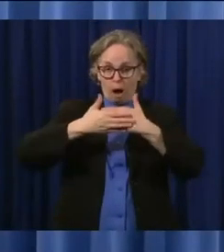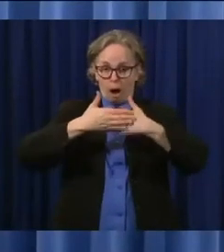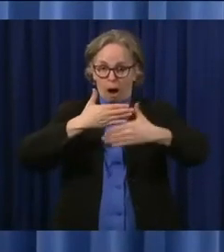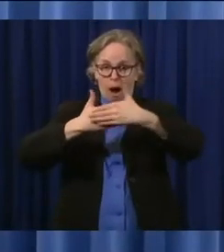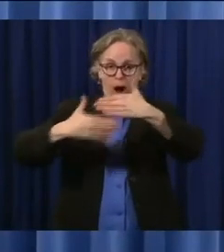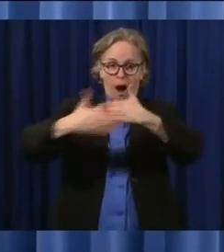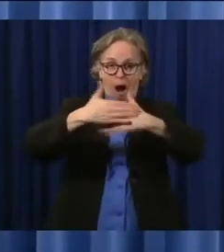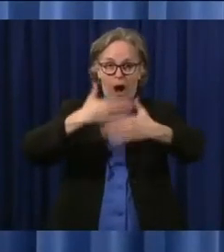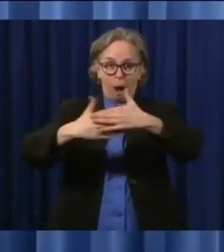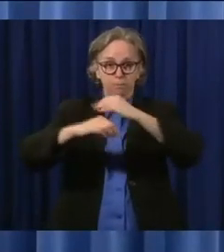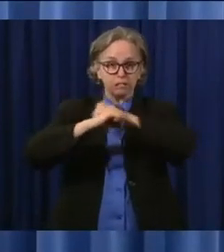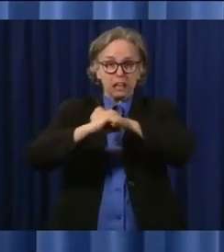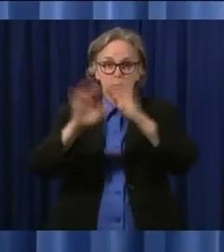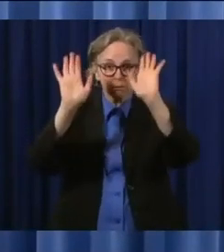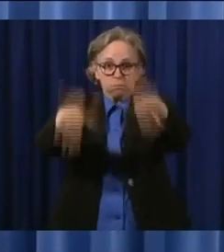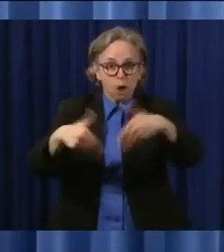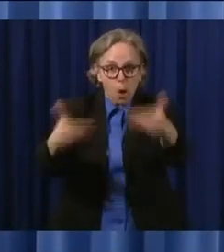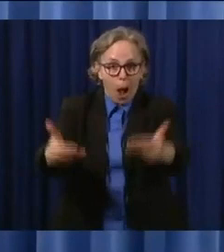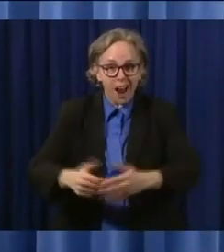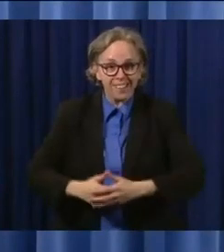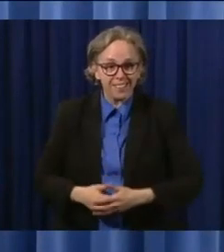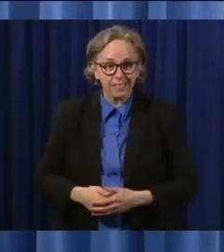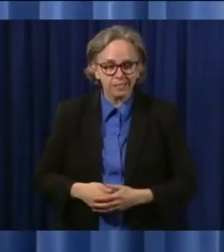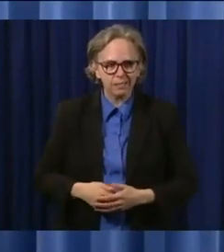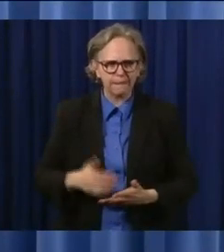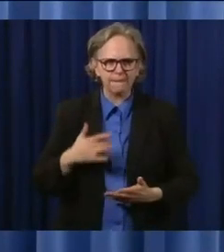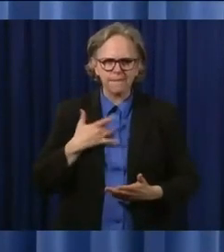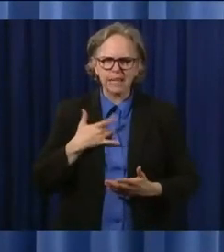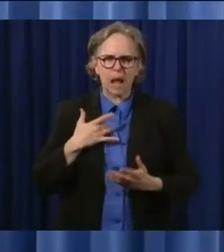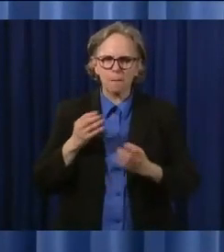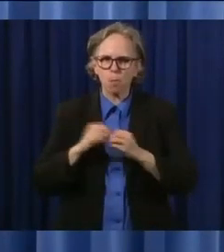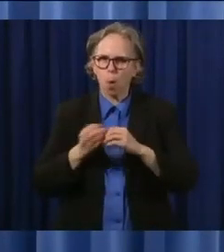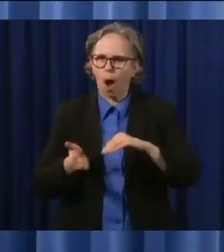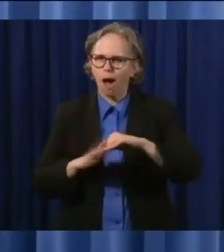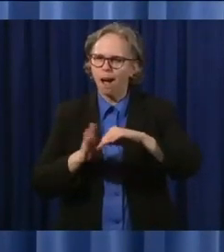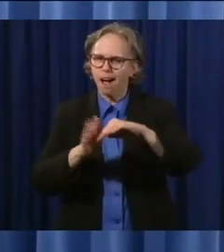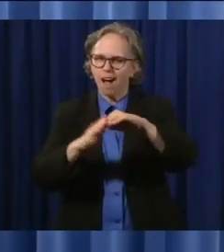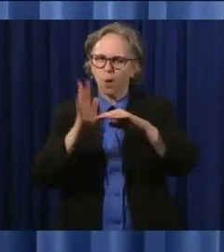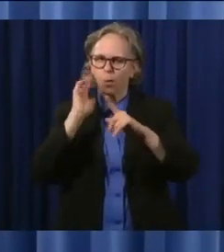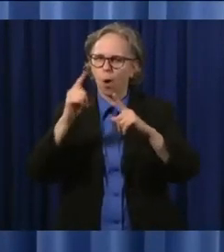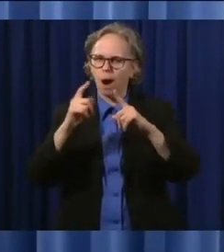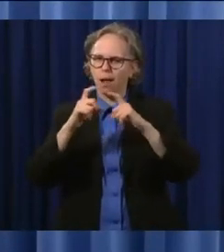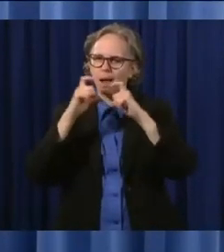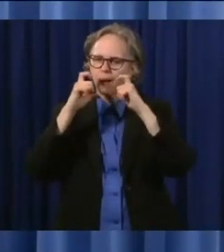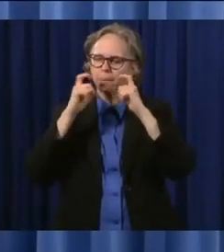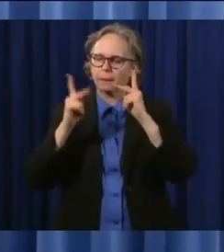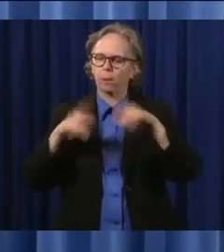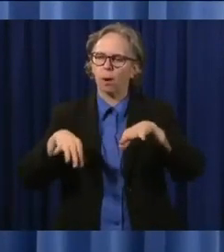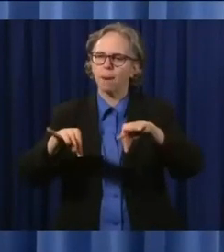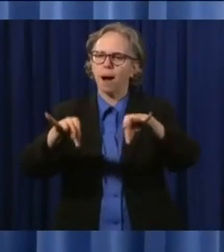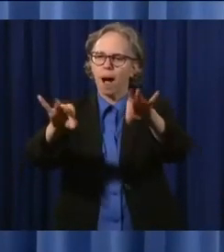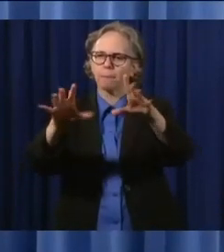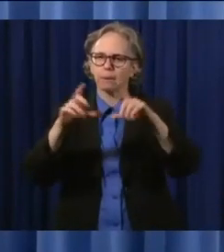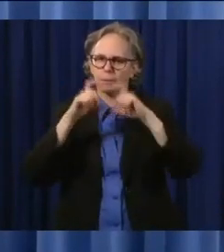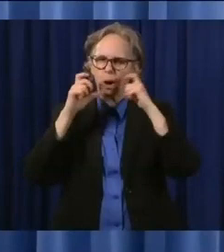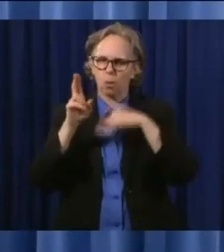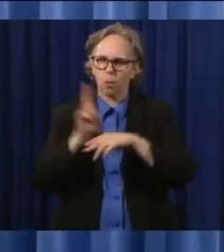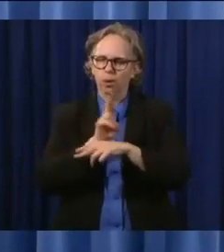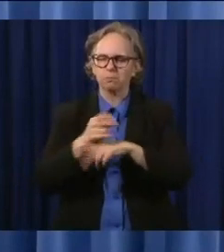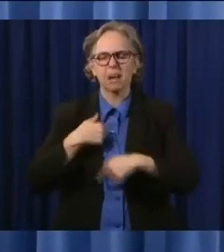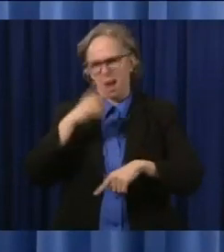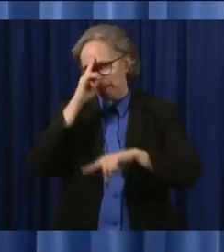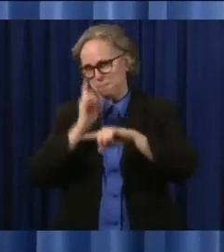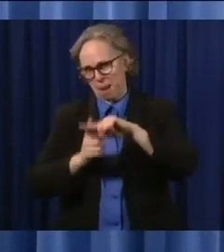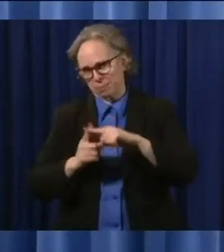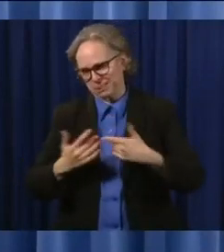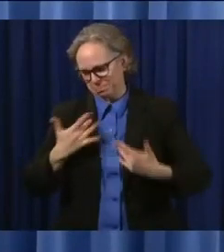continue to do this. And so I'm an optimist and I'm confident. And, look, you know, I was at